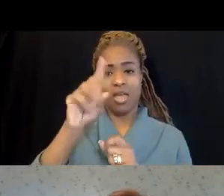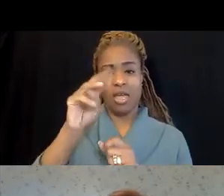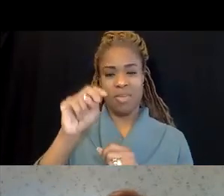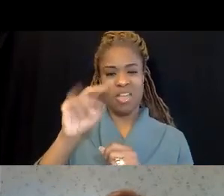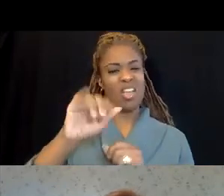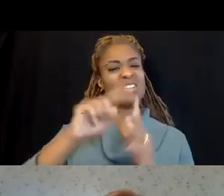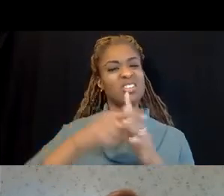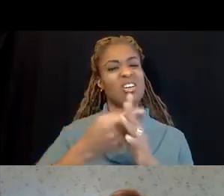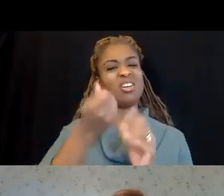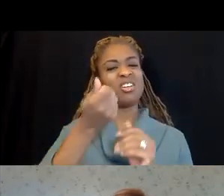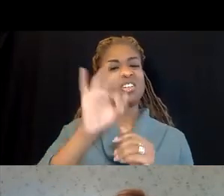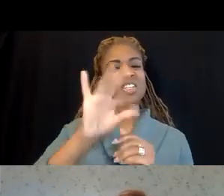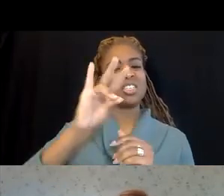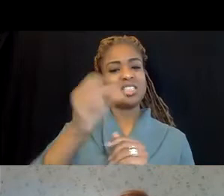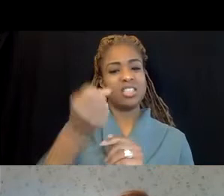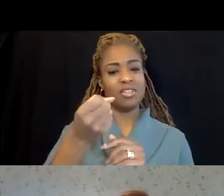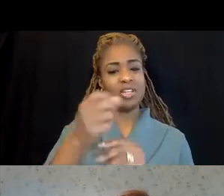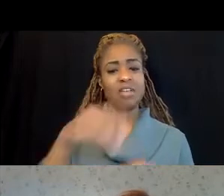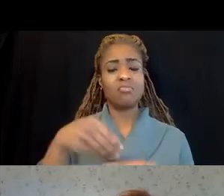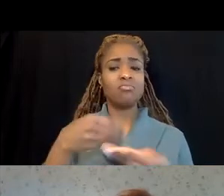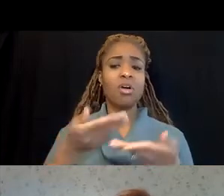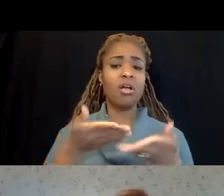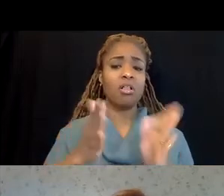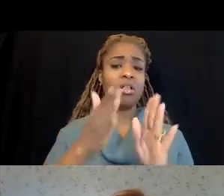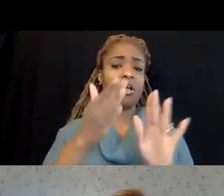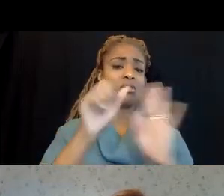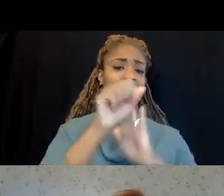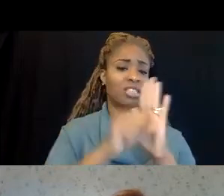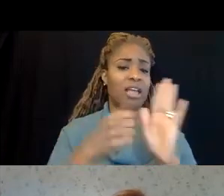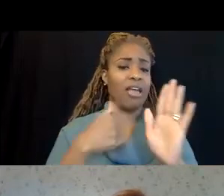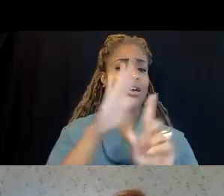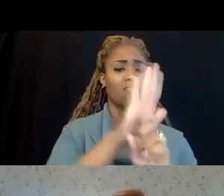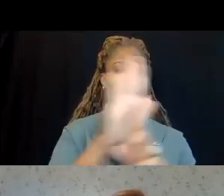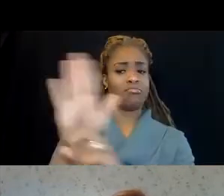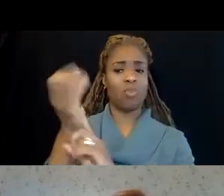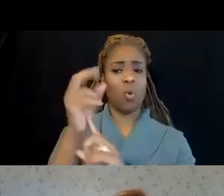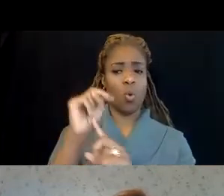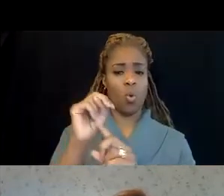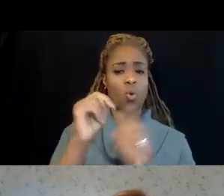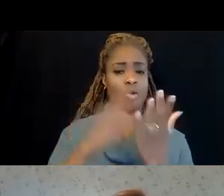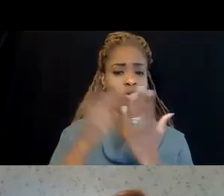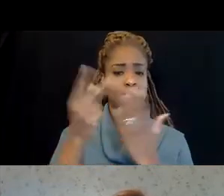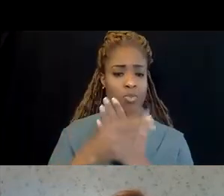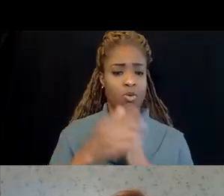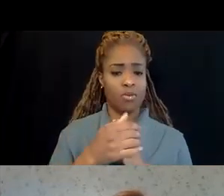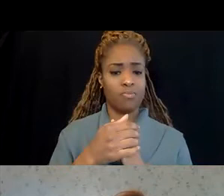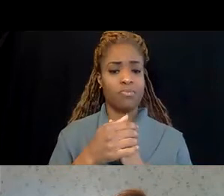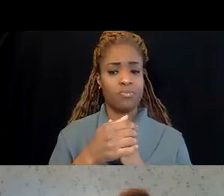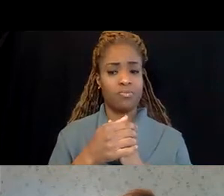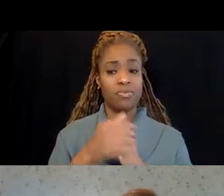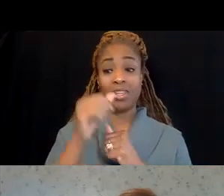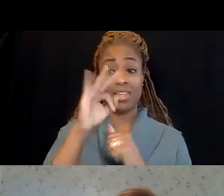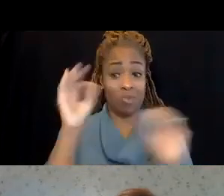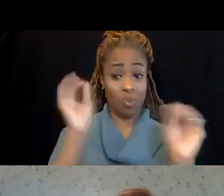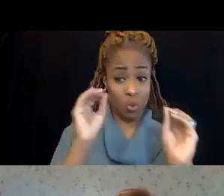what they did is they gave every state the chance to have their own state program. If not, then the federal government will come in